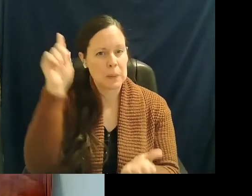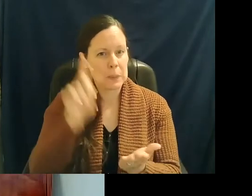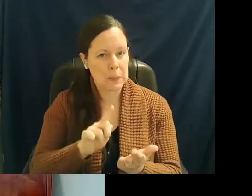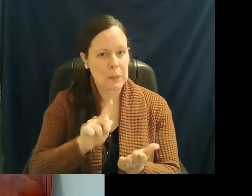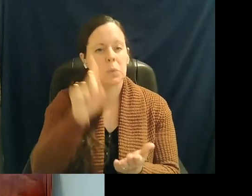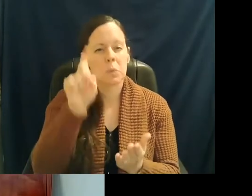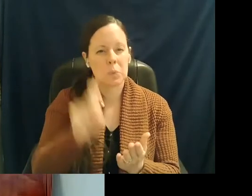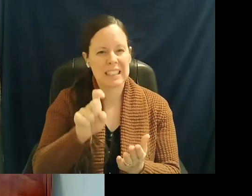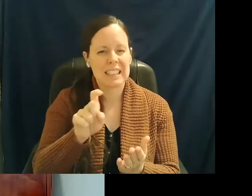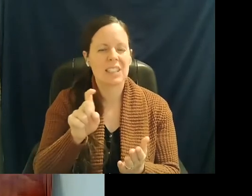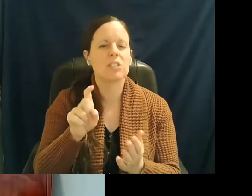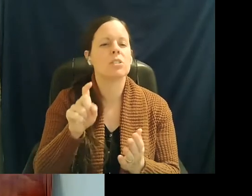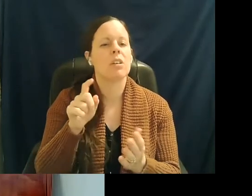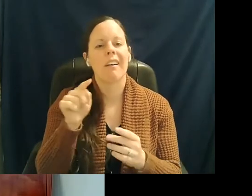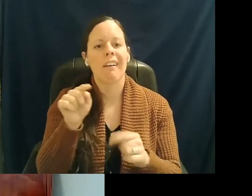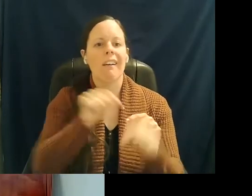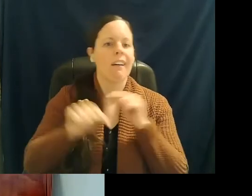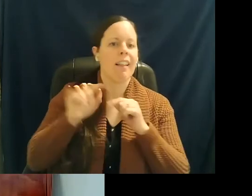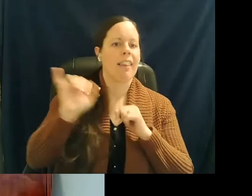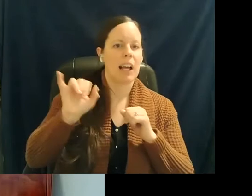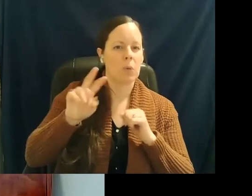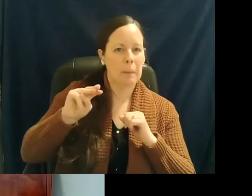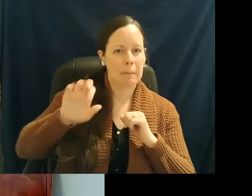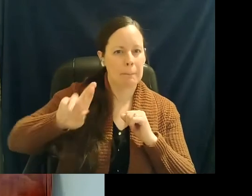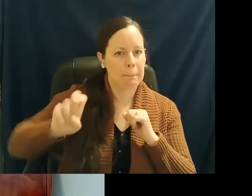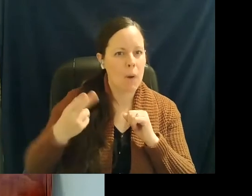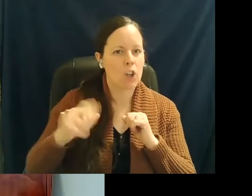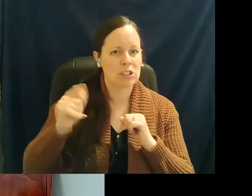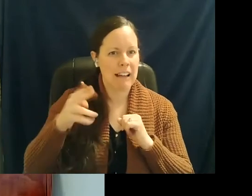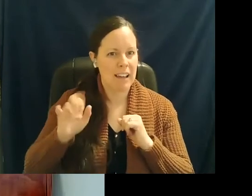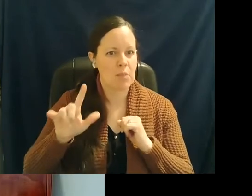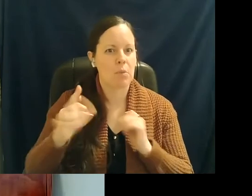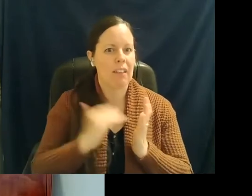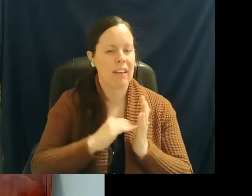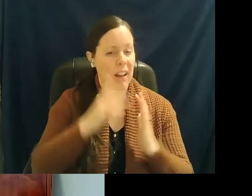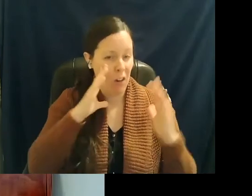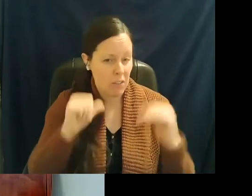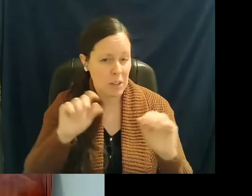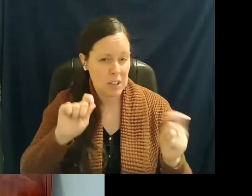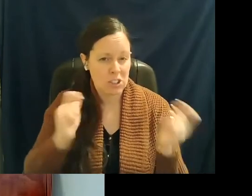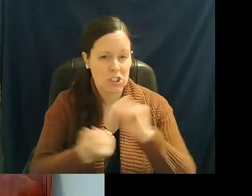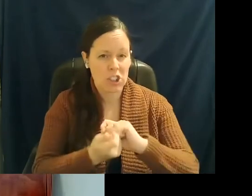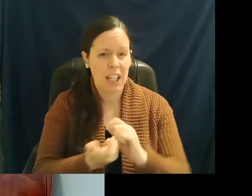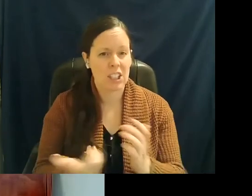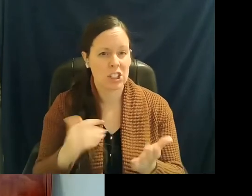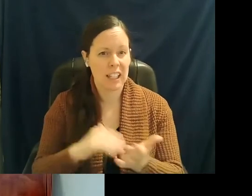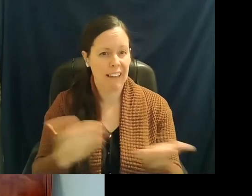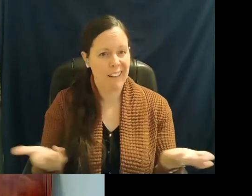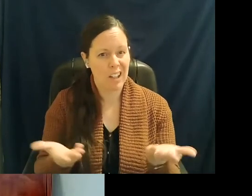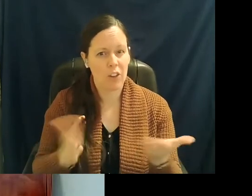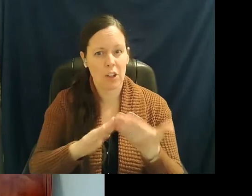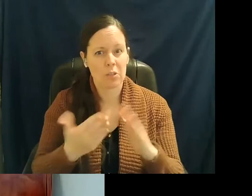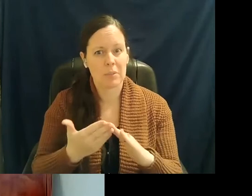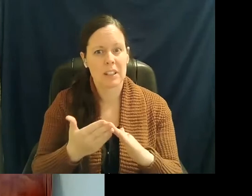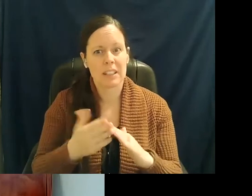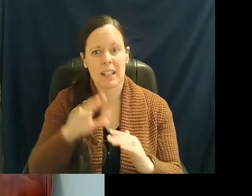pretend like we're back in March and April again, and hopefully we can turn this around in our communities here in the Midwest. But this is it.